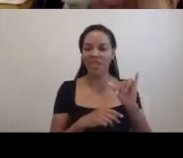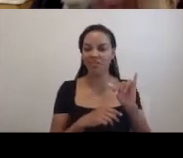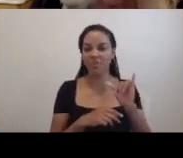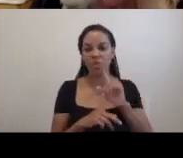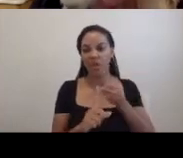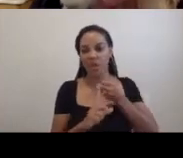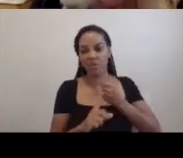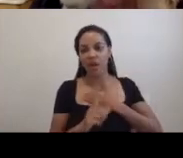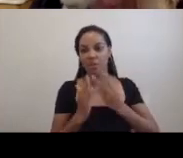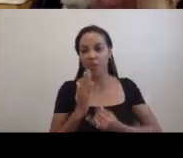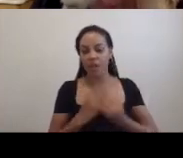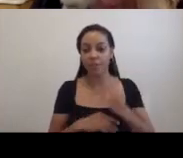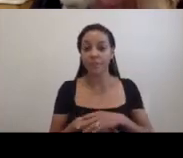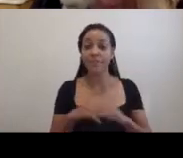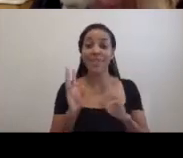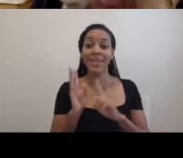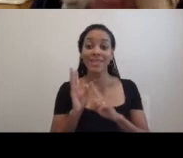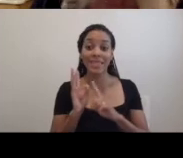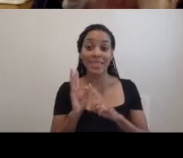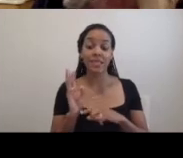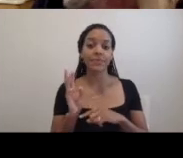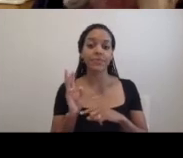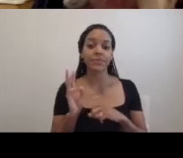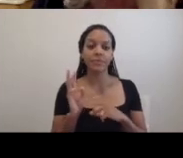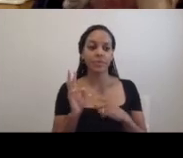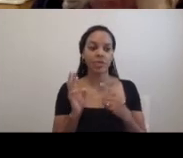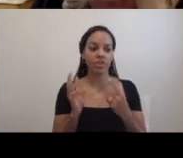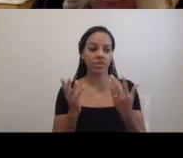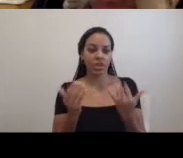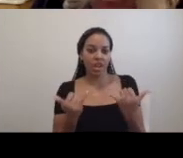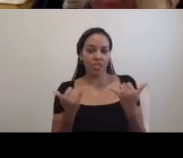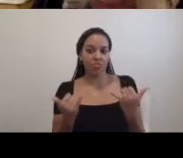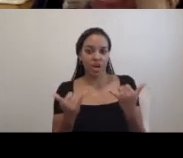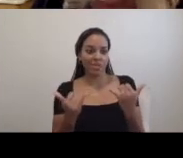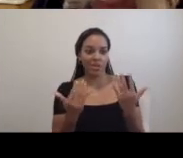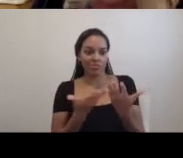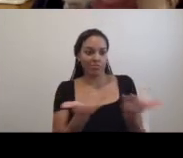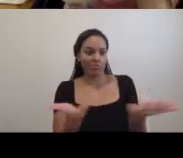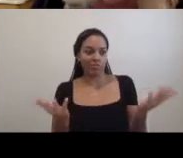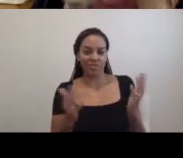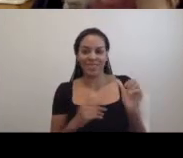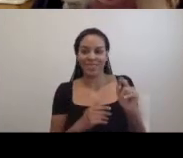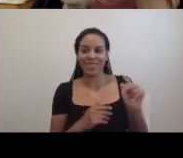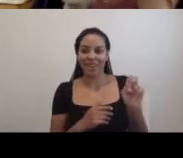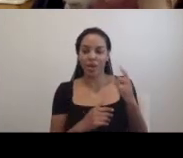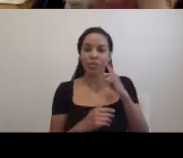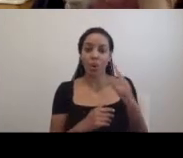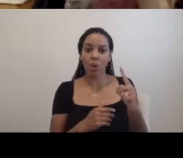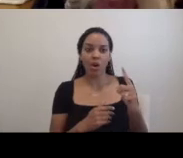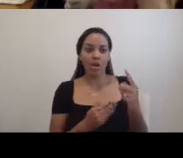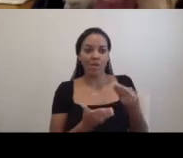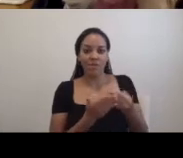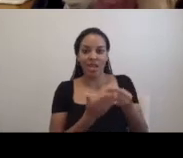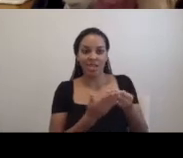Six, simply the present scale of funding for large public artworks